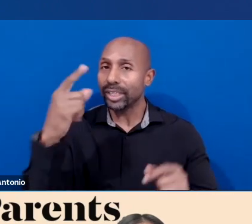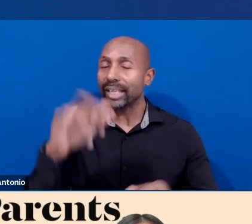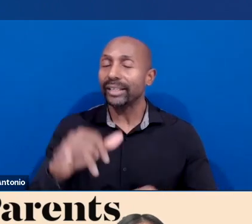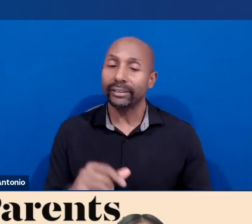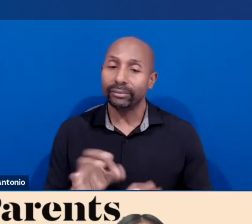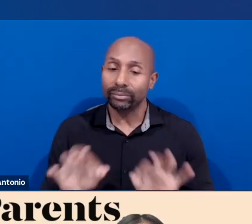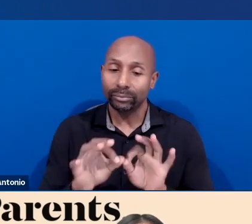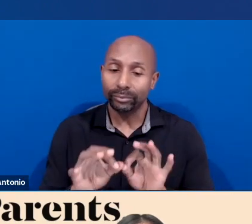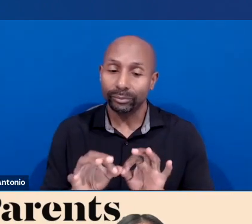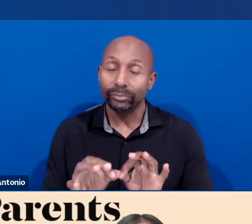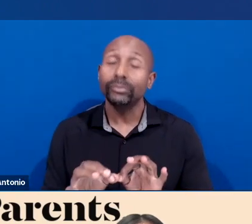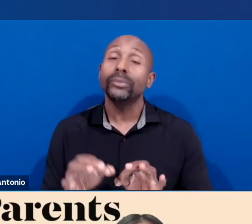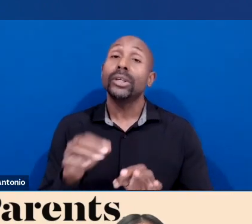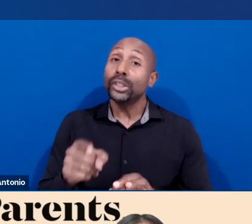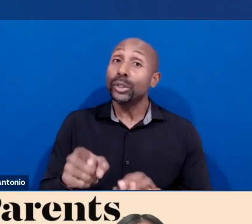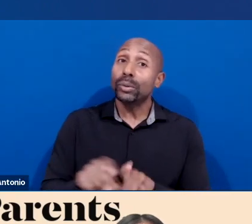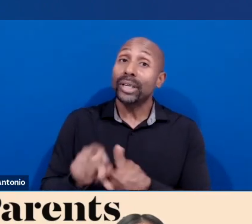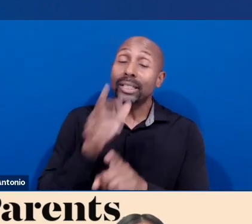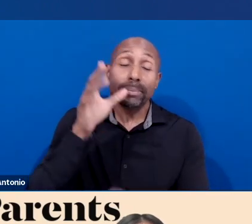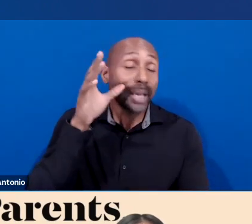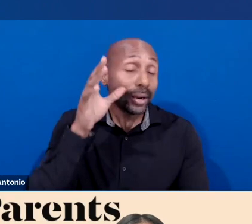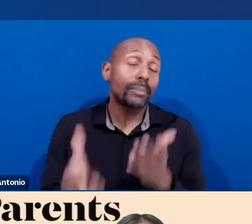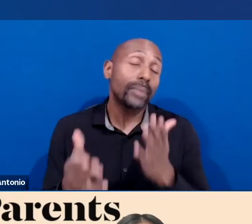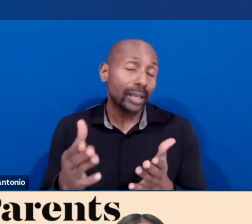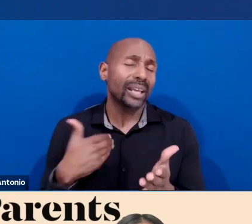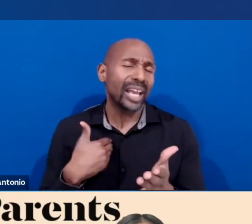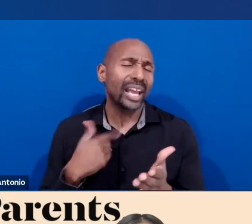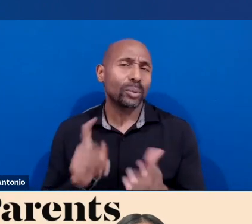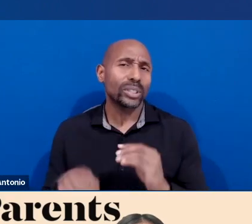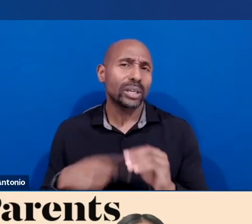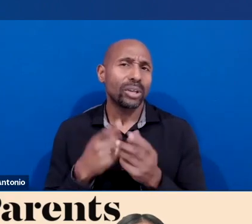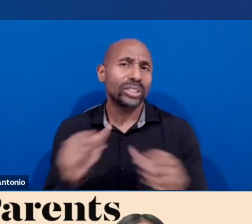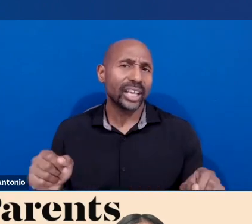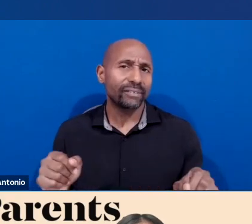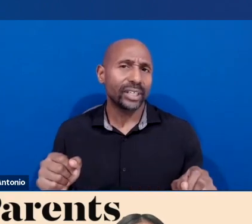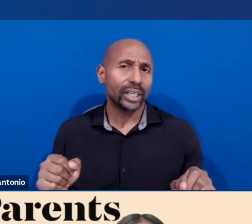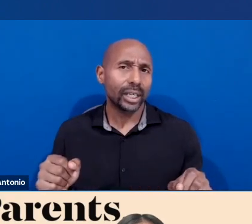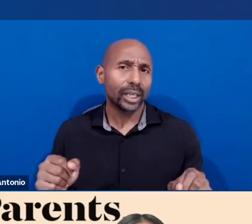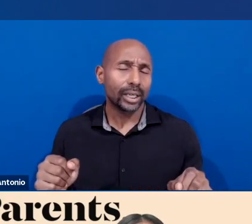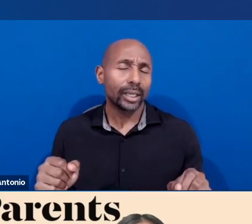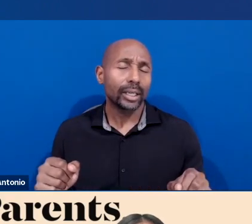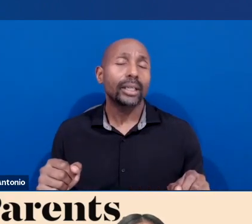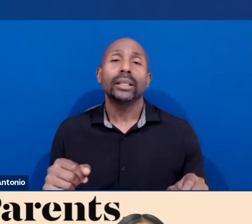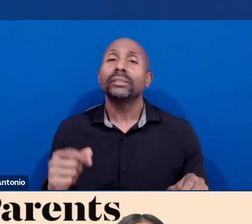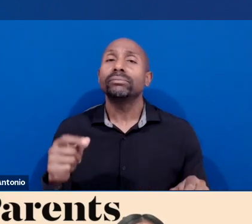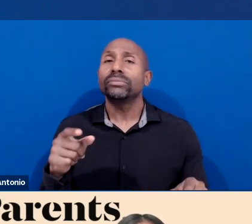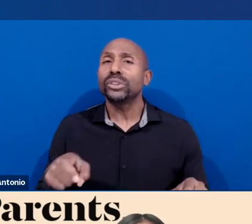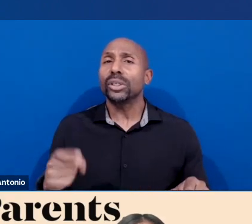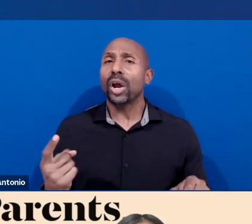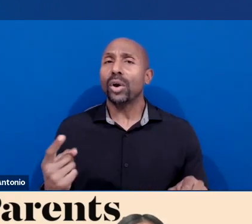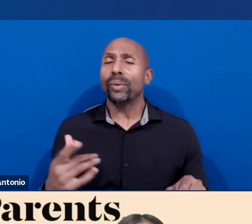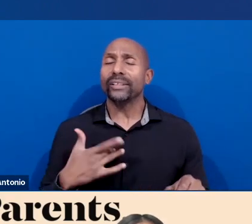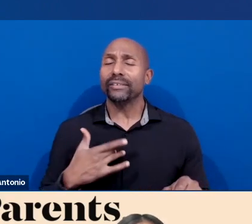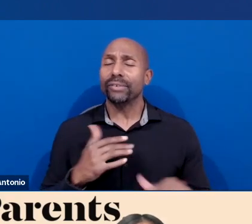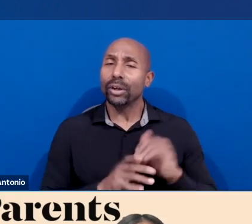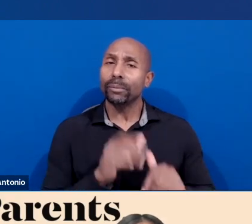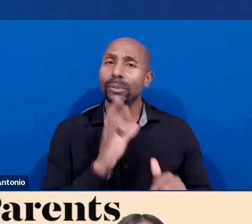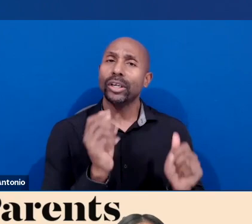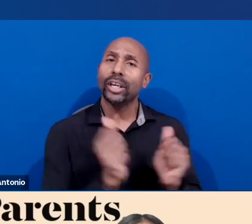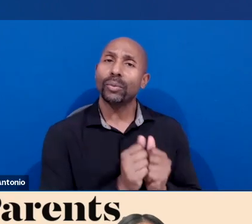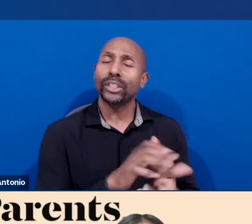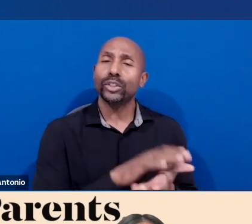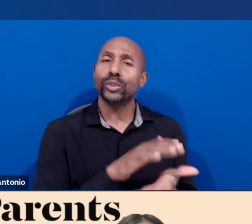safety issues at your school. You should always feel comfortable talking to the school personnel, your child's teacher,